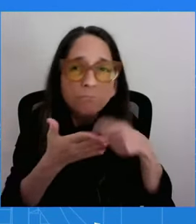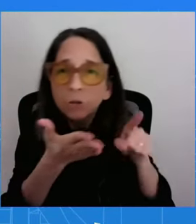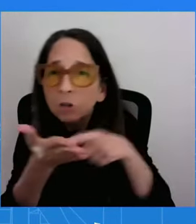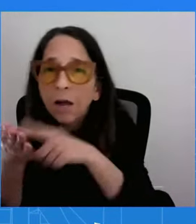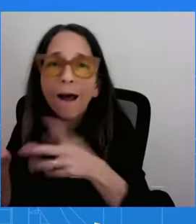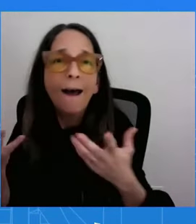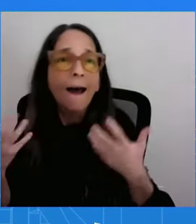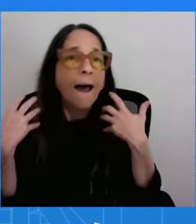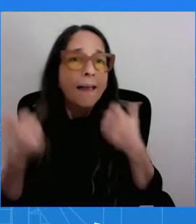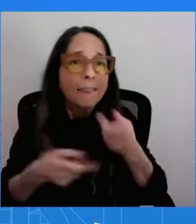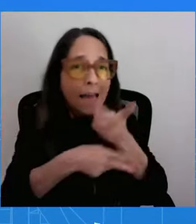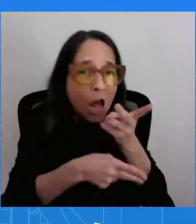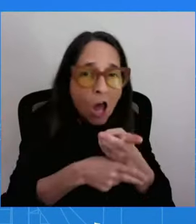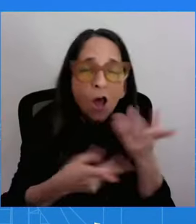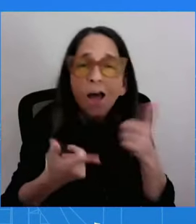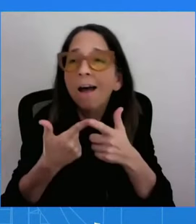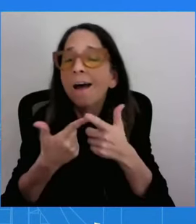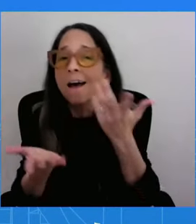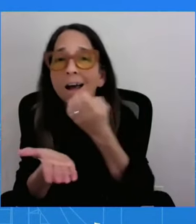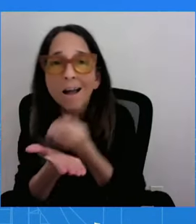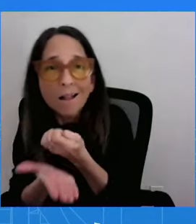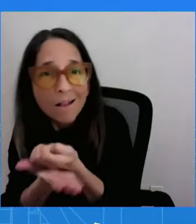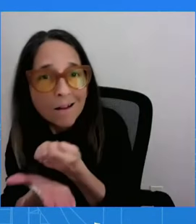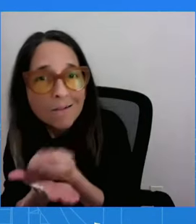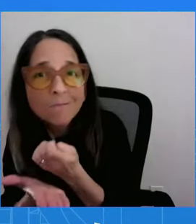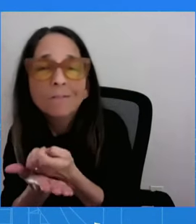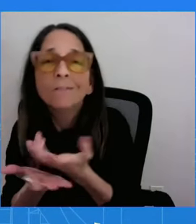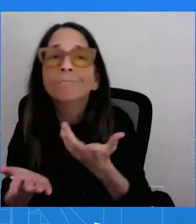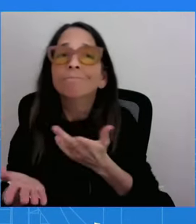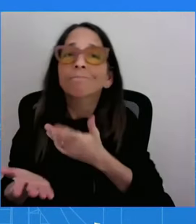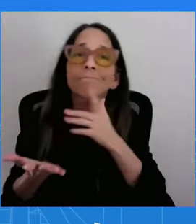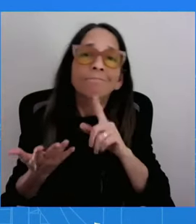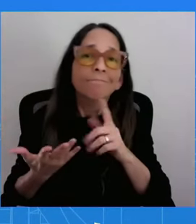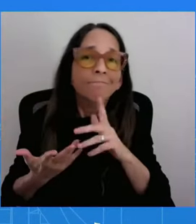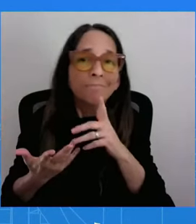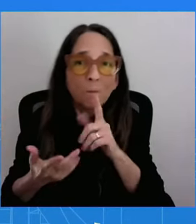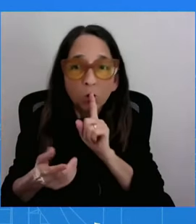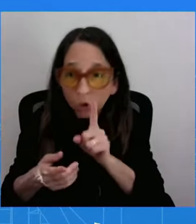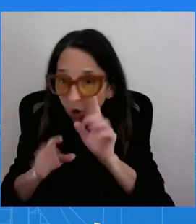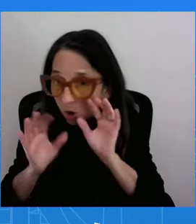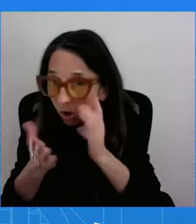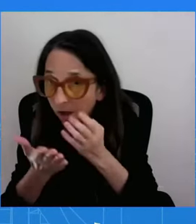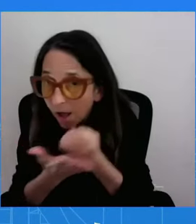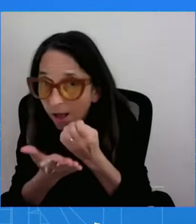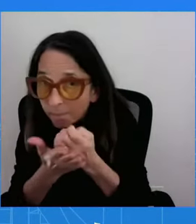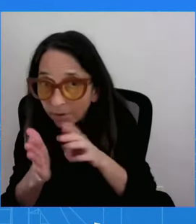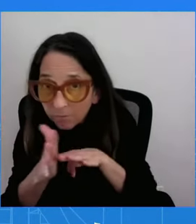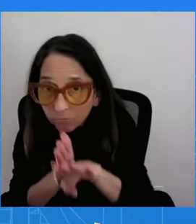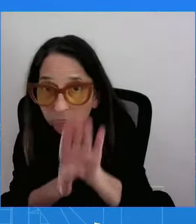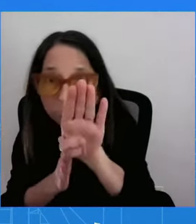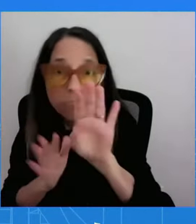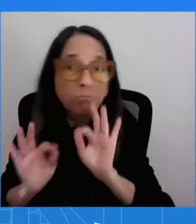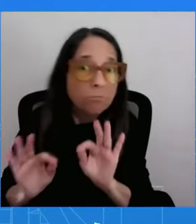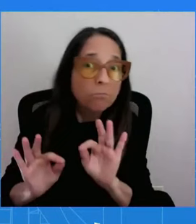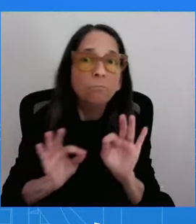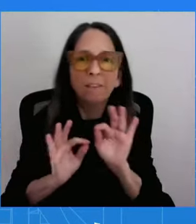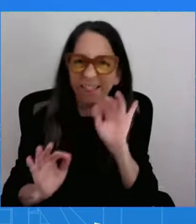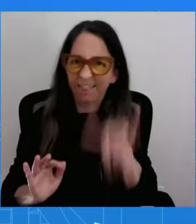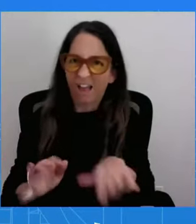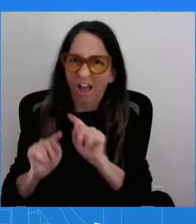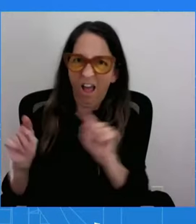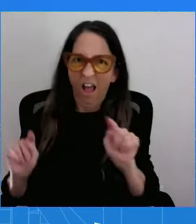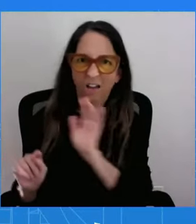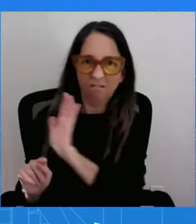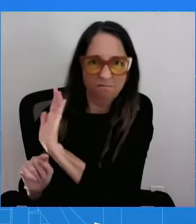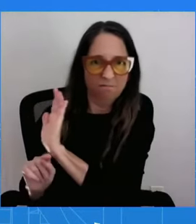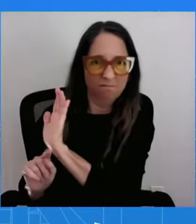and have we been able to grow the economy back. And so this is something that as it relates to travel, you'll see the President is certainly